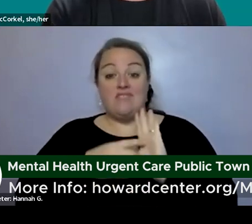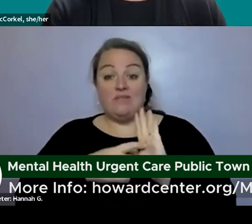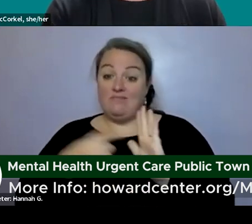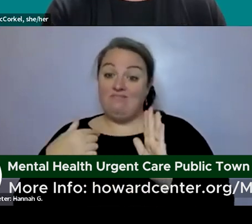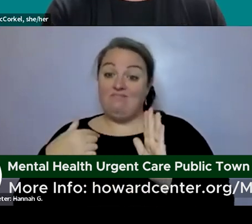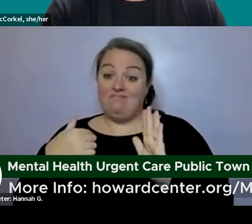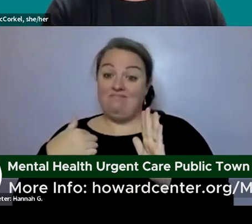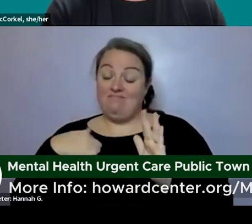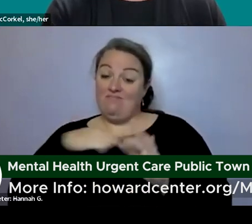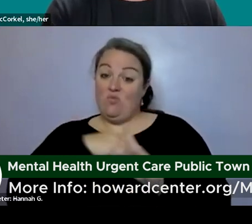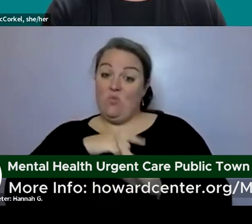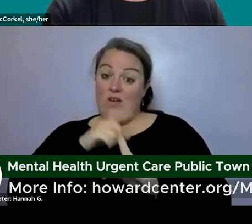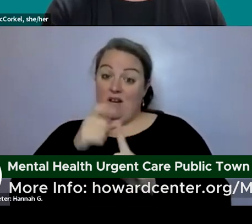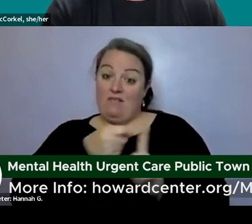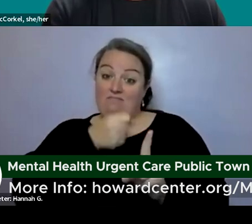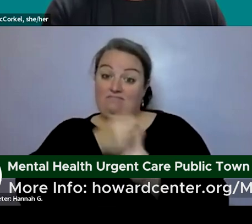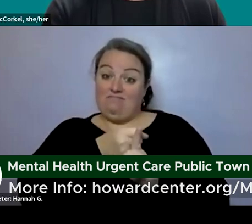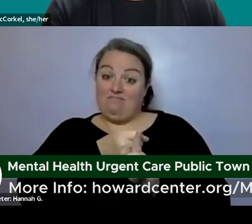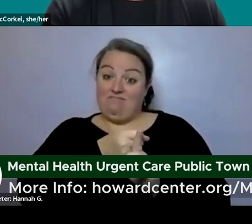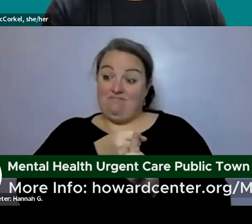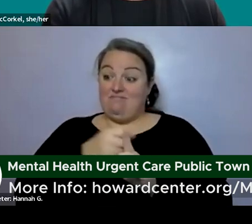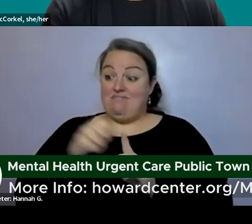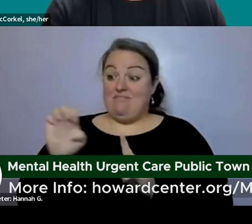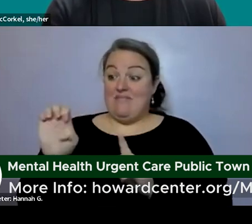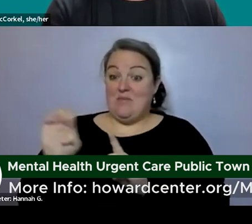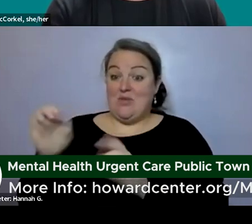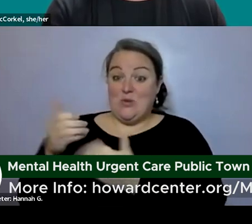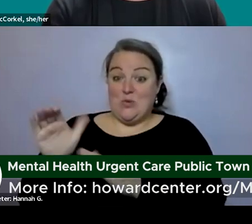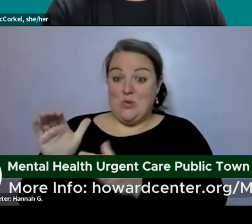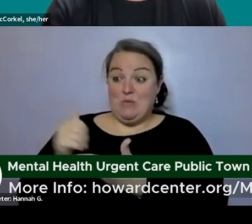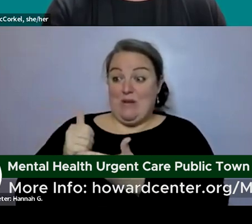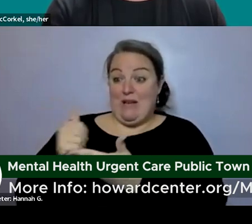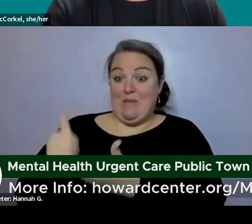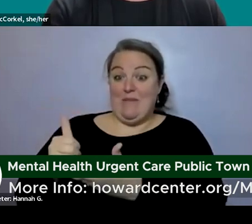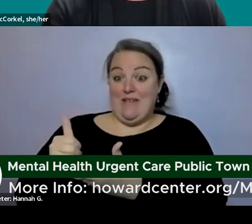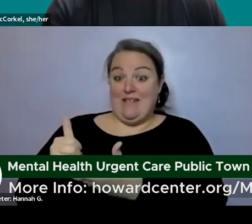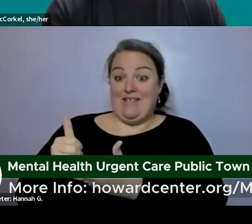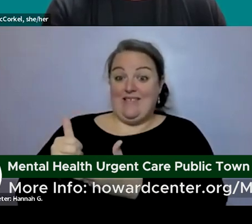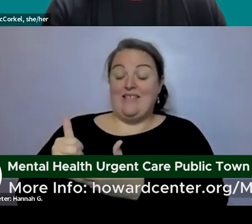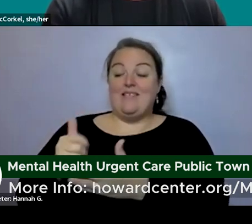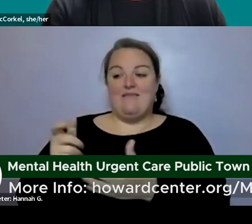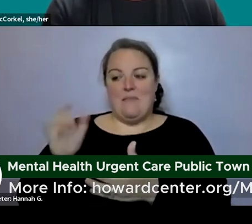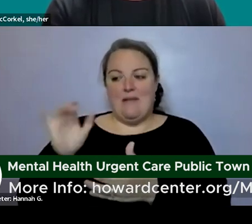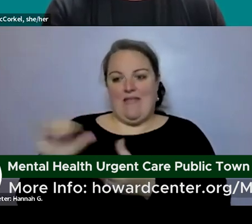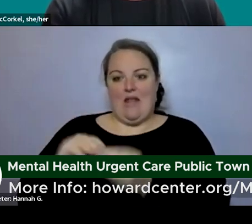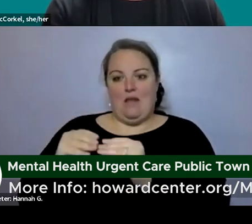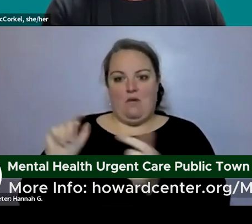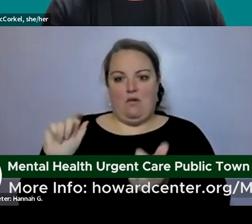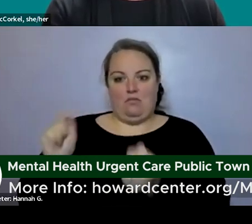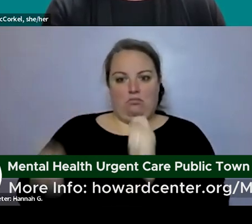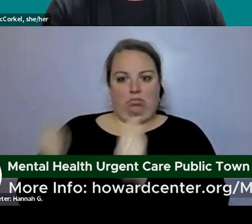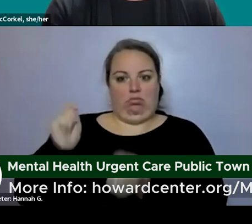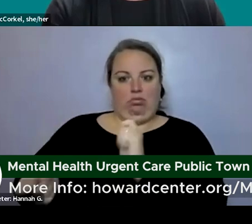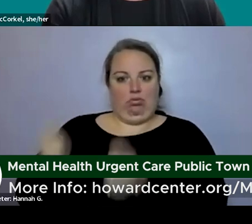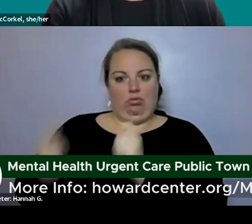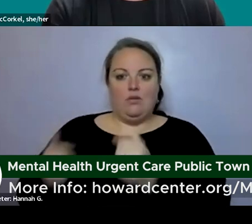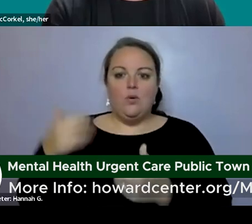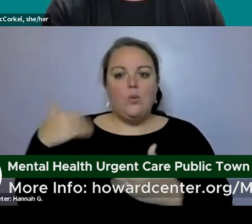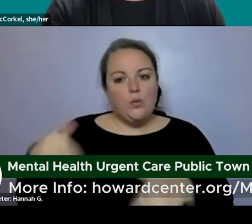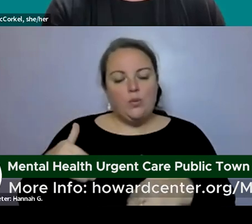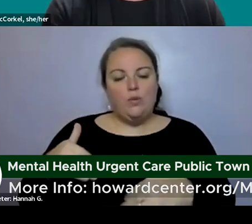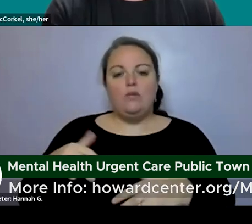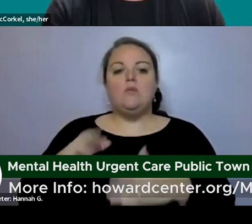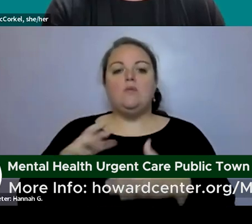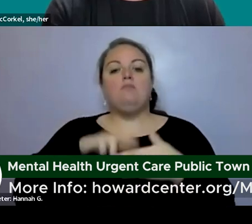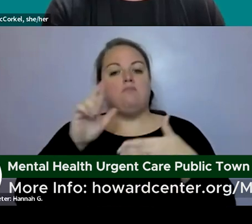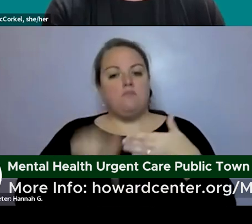making an impact on the emergency room volume which is ever-changing for so many different reasons so we're really excited to collect outcome